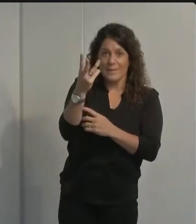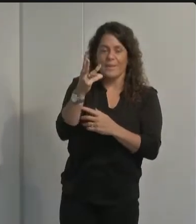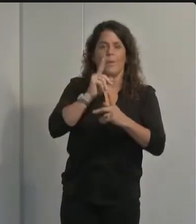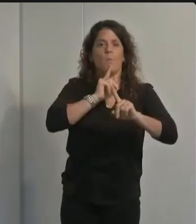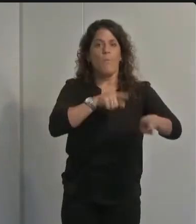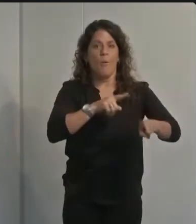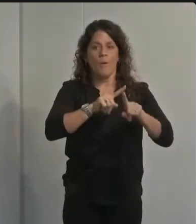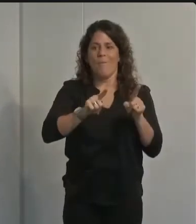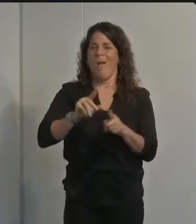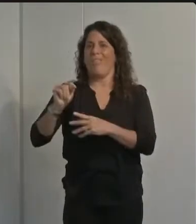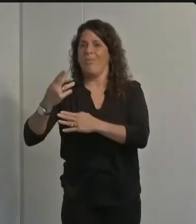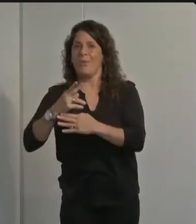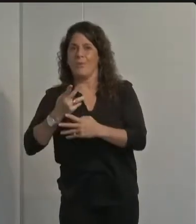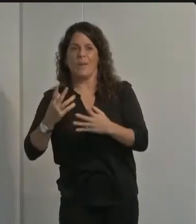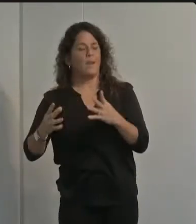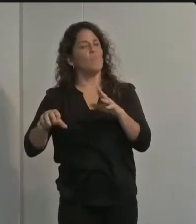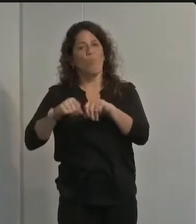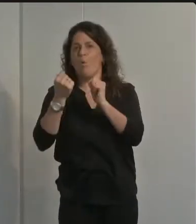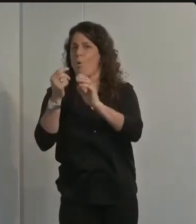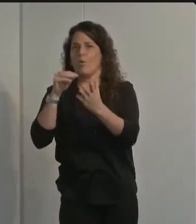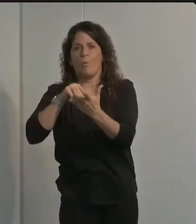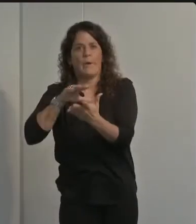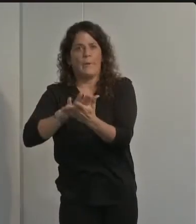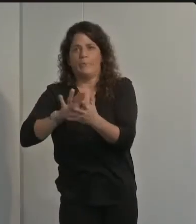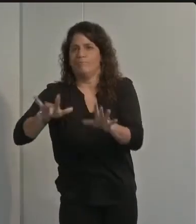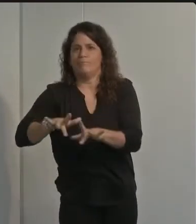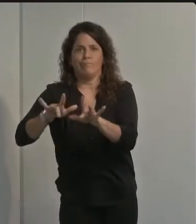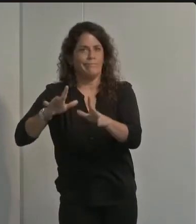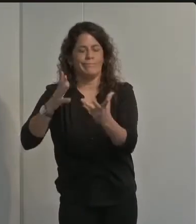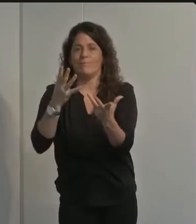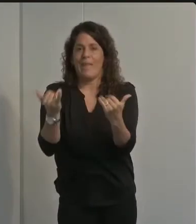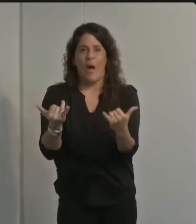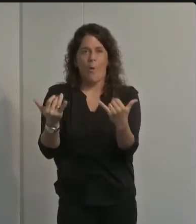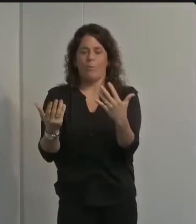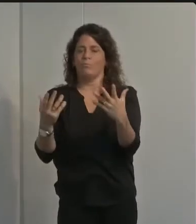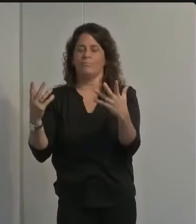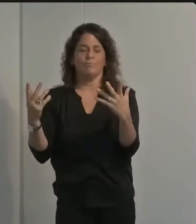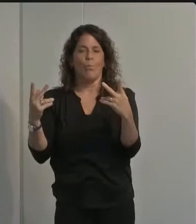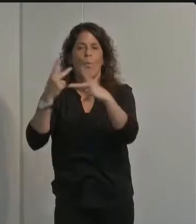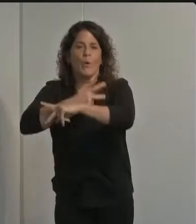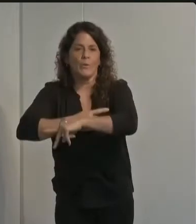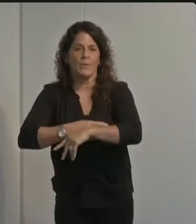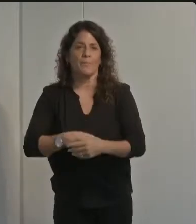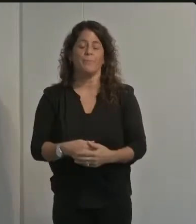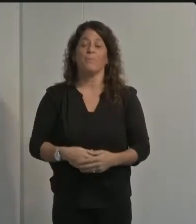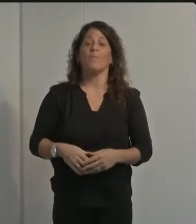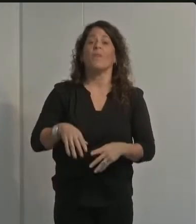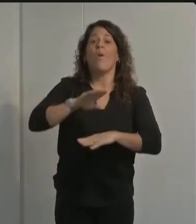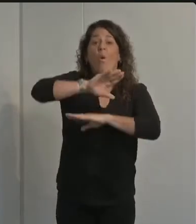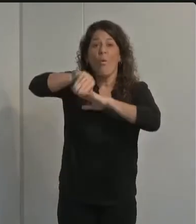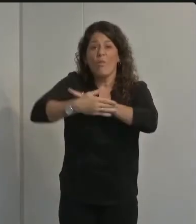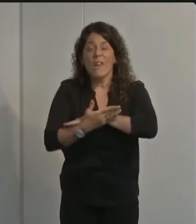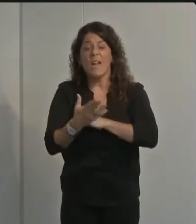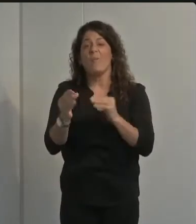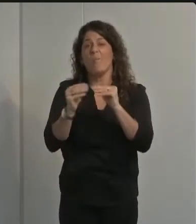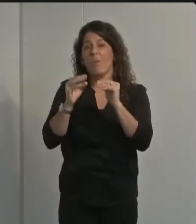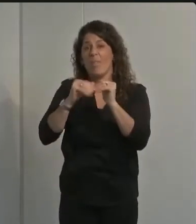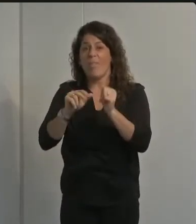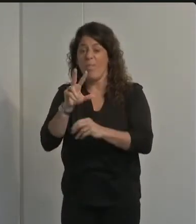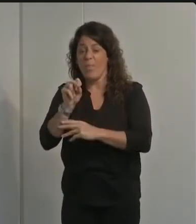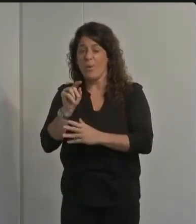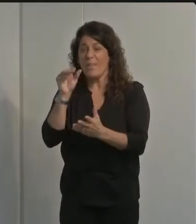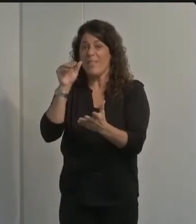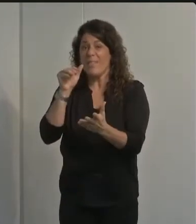fastest rate since the start of the pandemic and overnight more than 30 states reported having more than 1 000 new